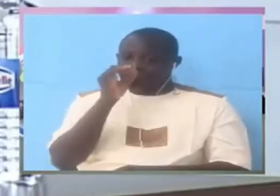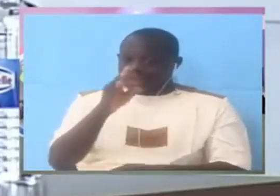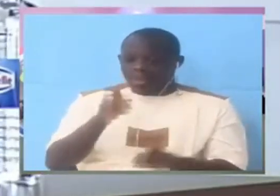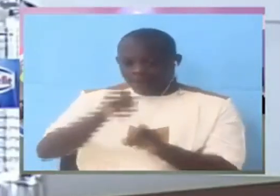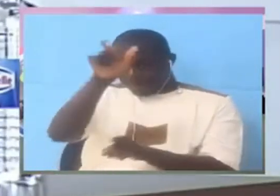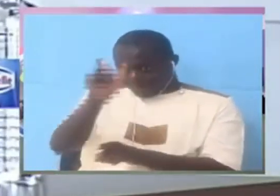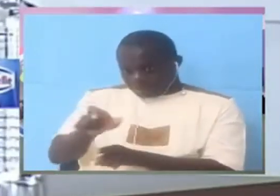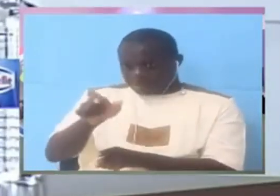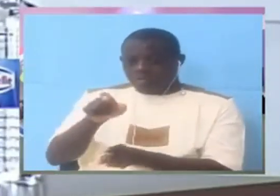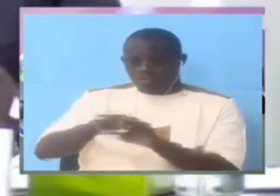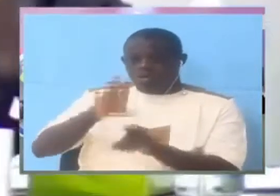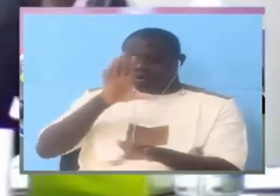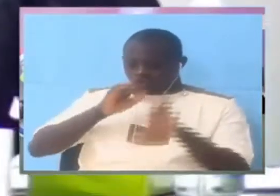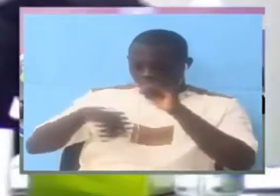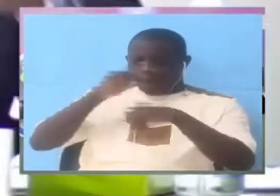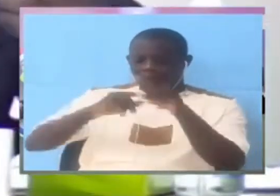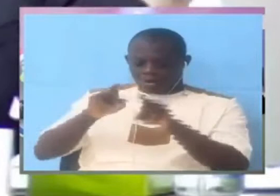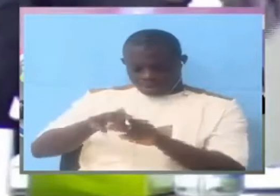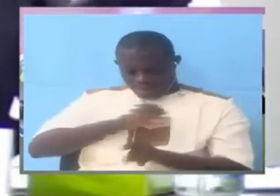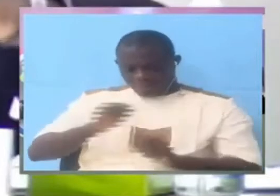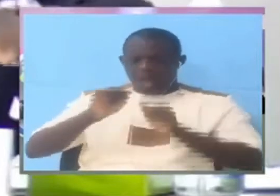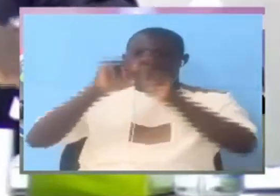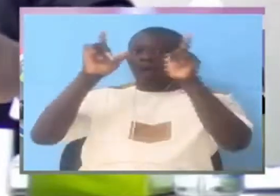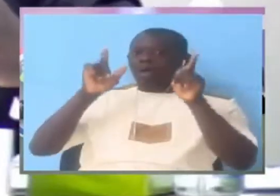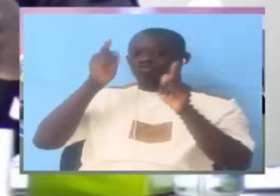does his version I was not aware now we accept